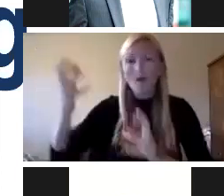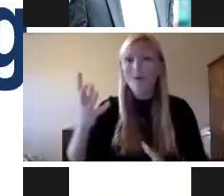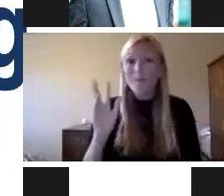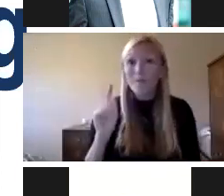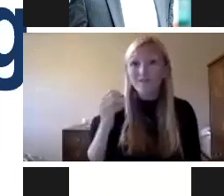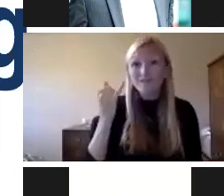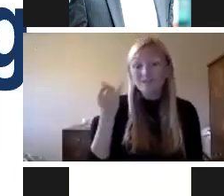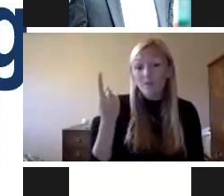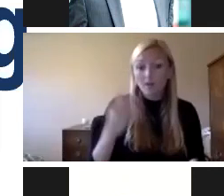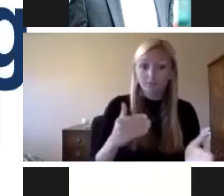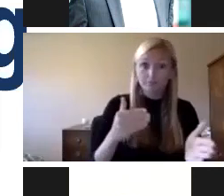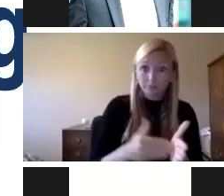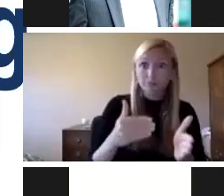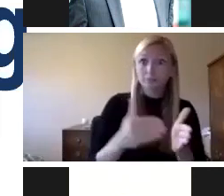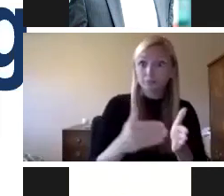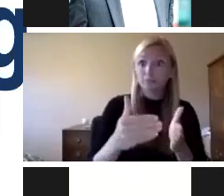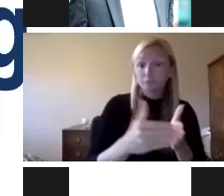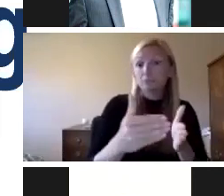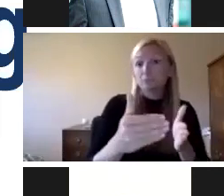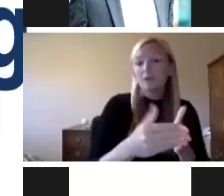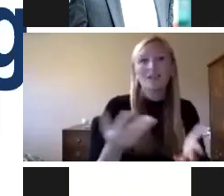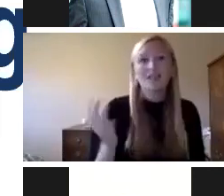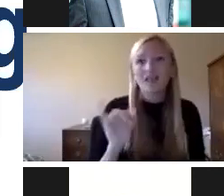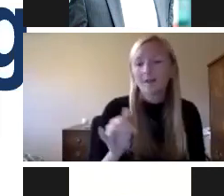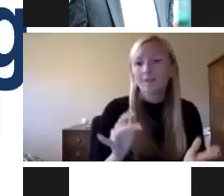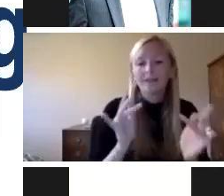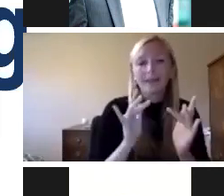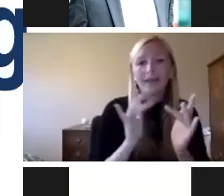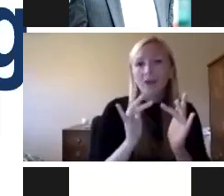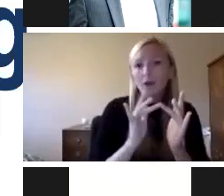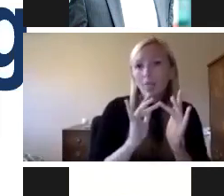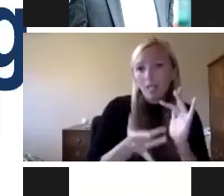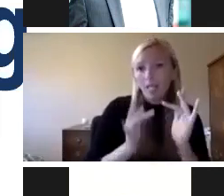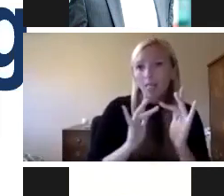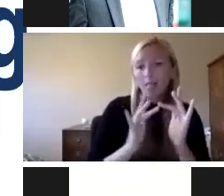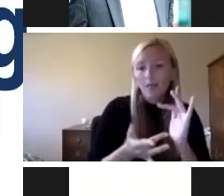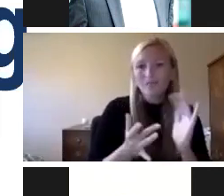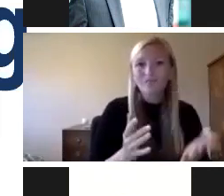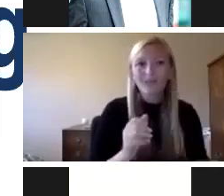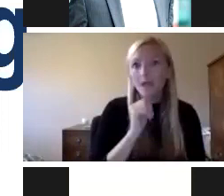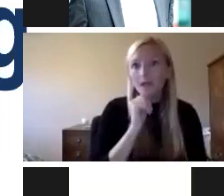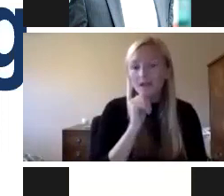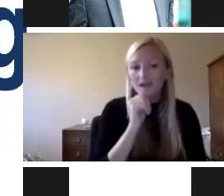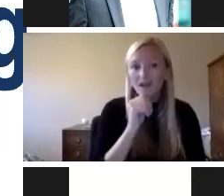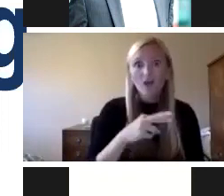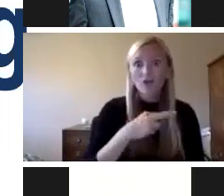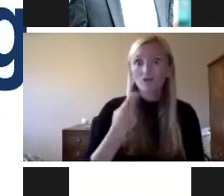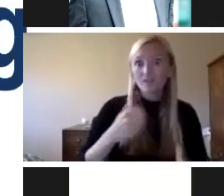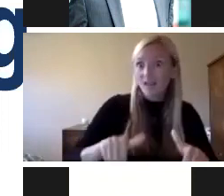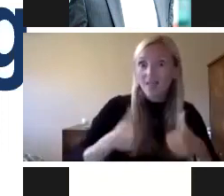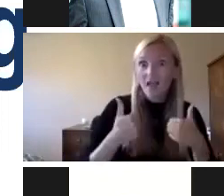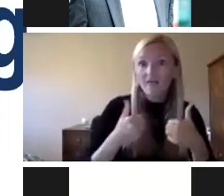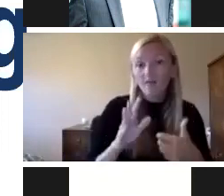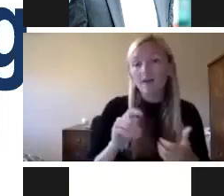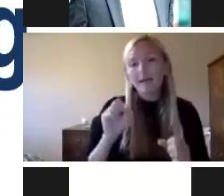consistently, like our internet working, not working, it's not necessarily life threatening or detrimental, although